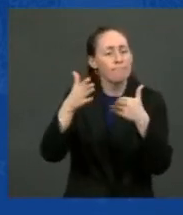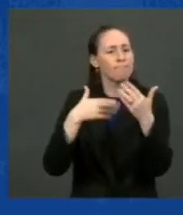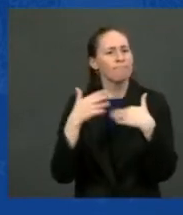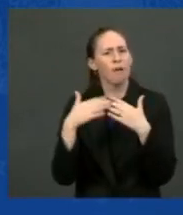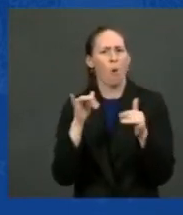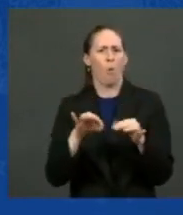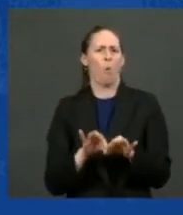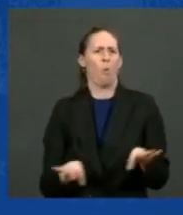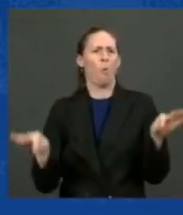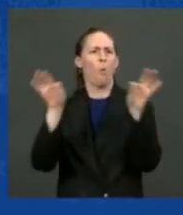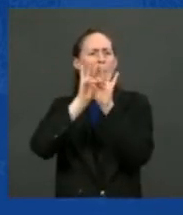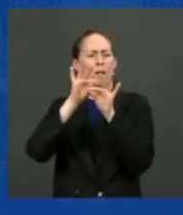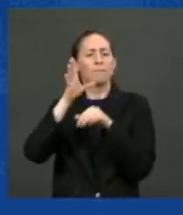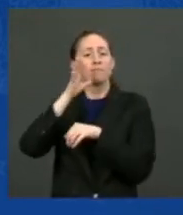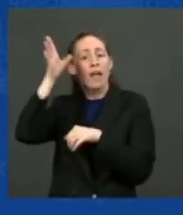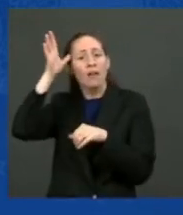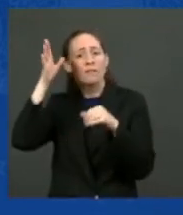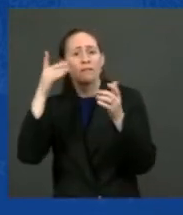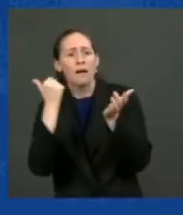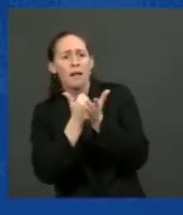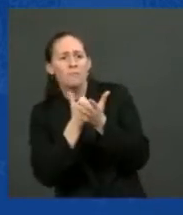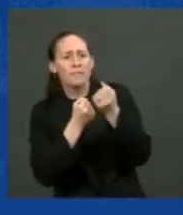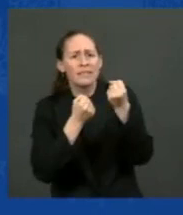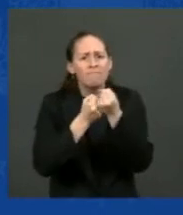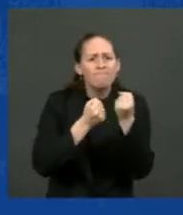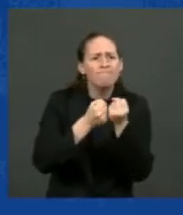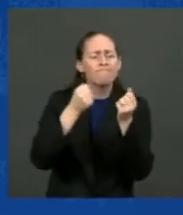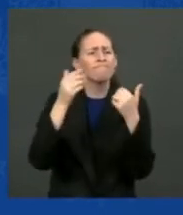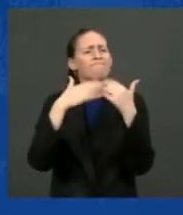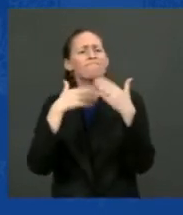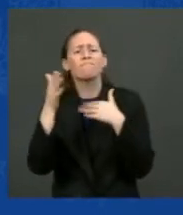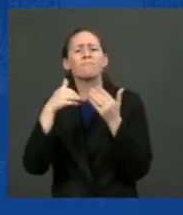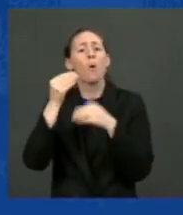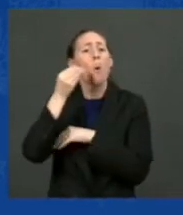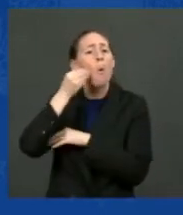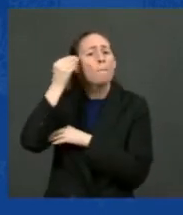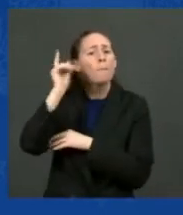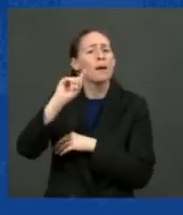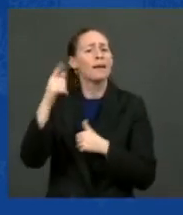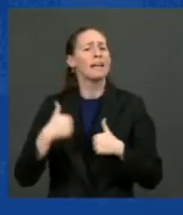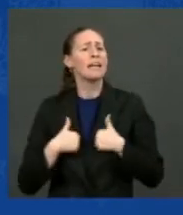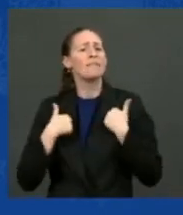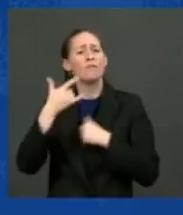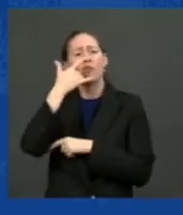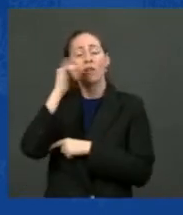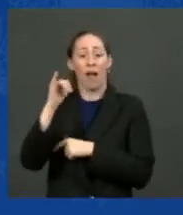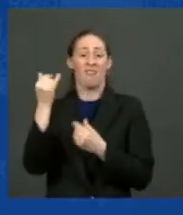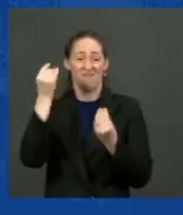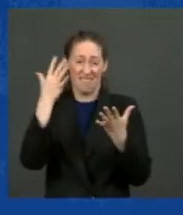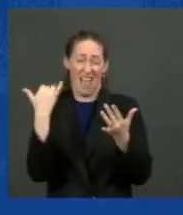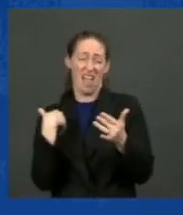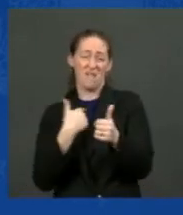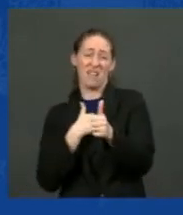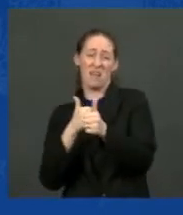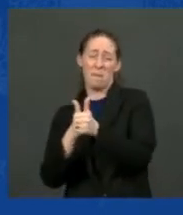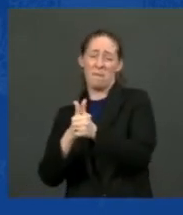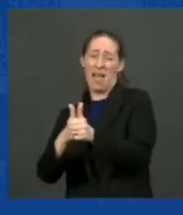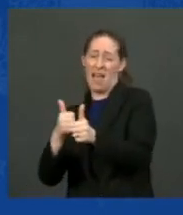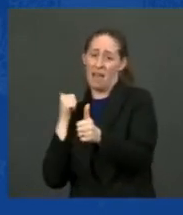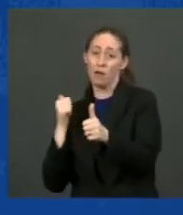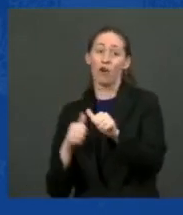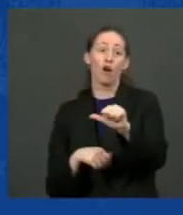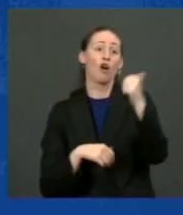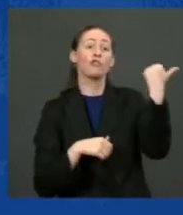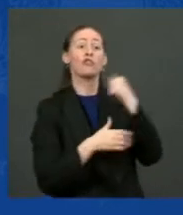the home is a home that is challenging. But right now, we're lagging behind while other countries are investing in their children.